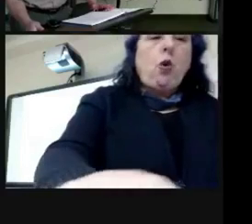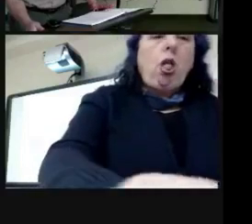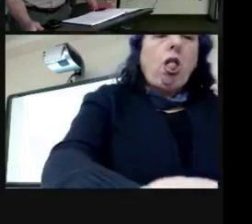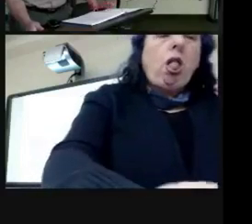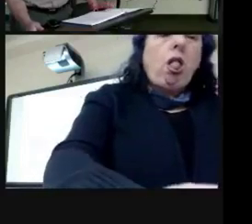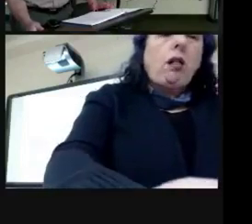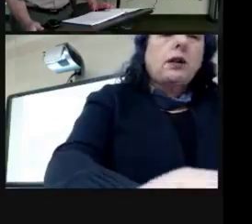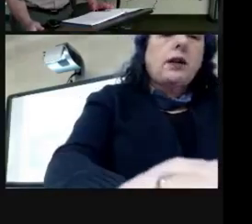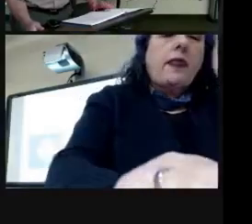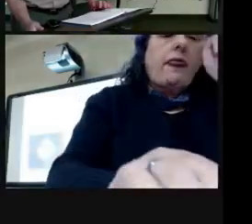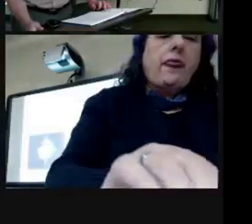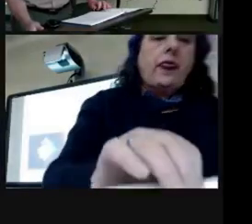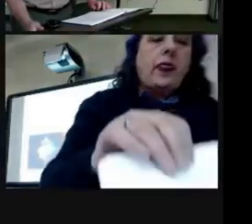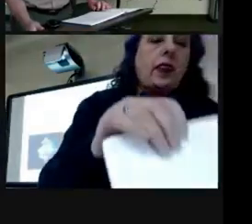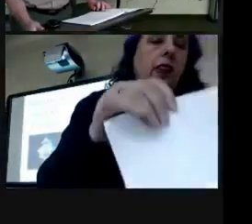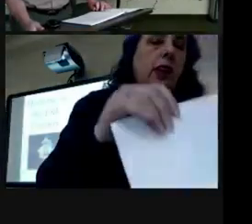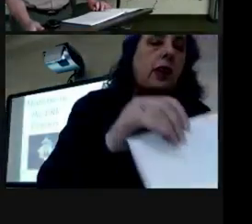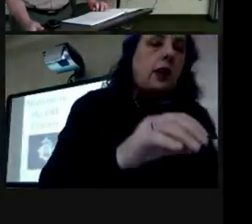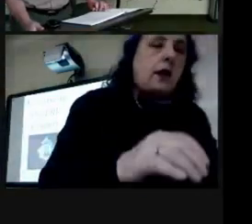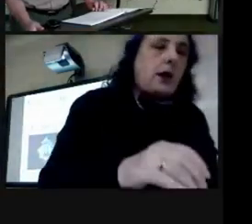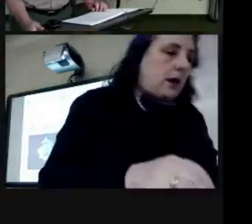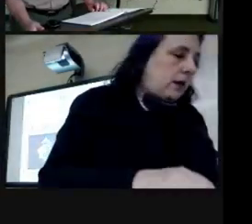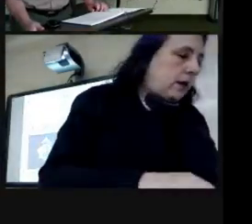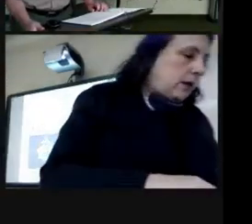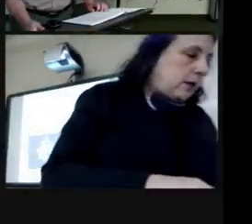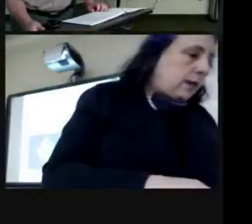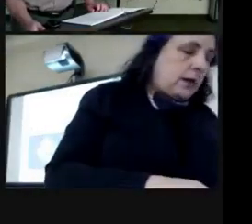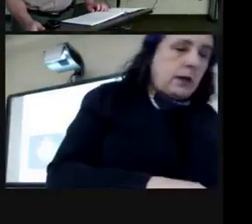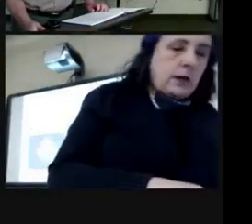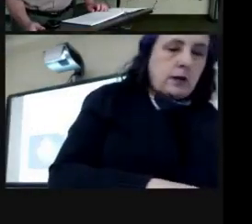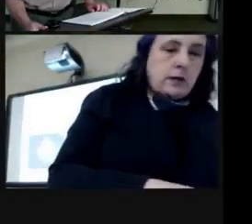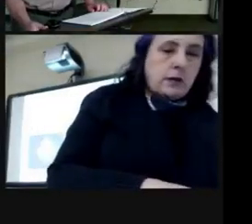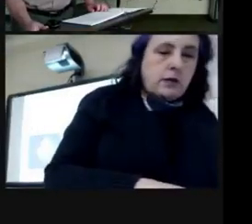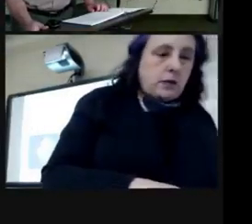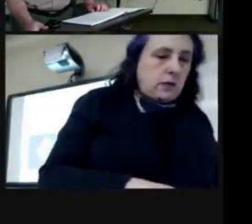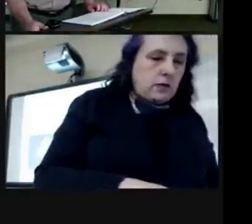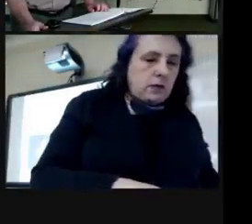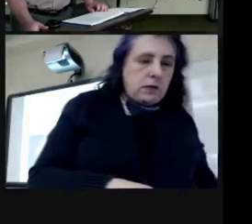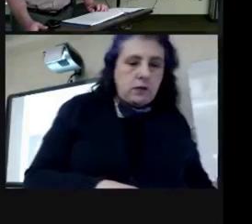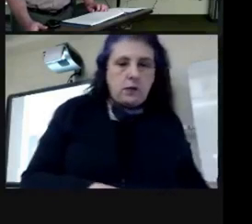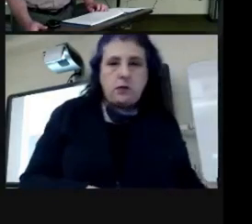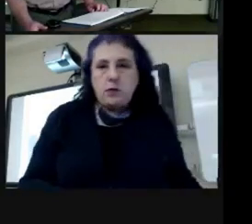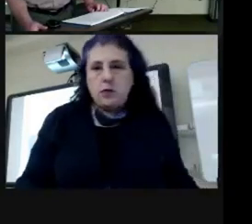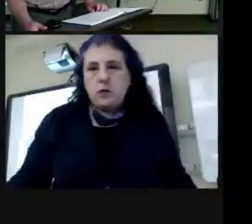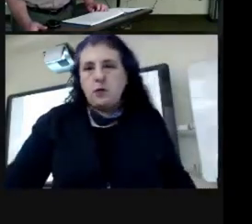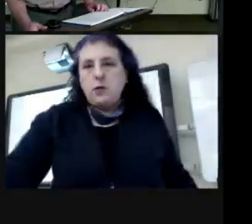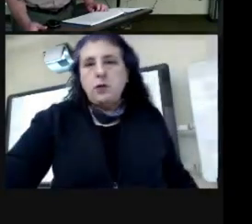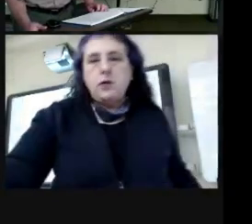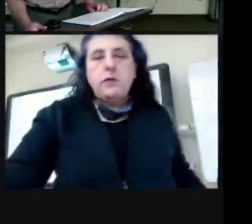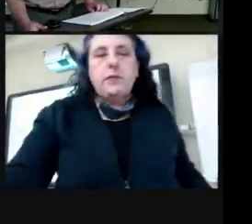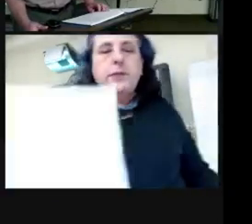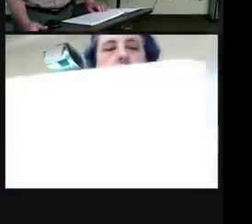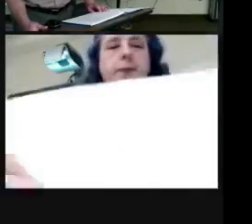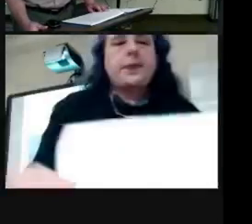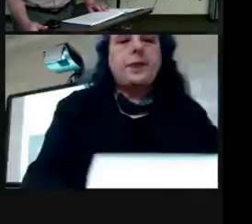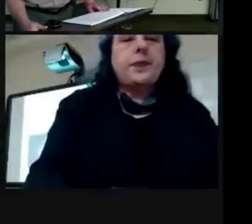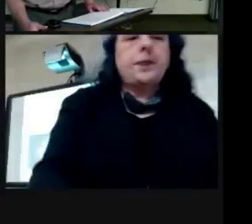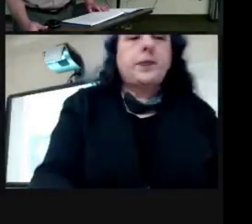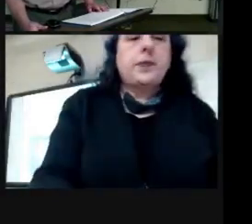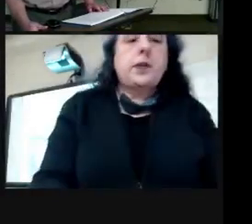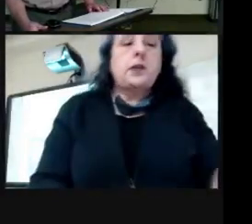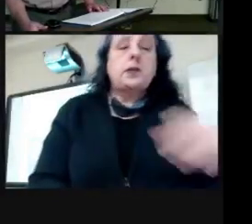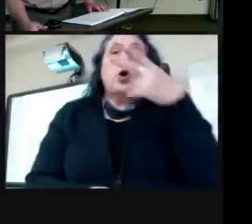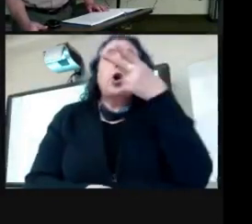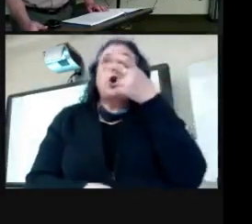and this dates back to the roman physician game he was actually a physician to the gladiators and this